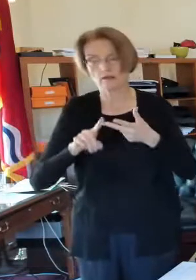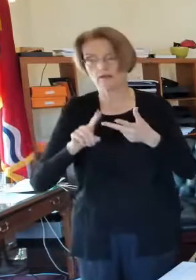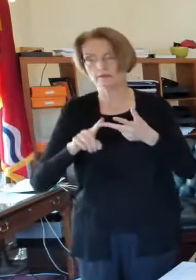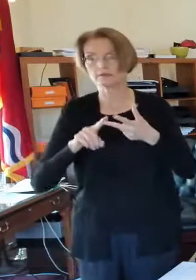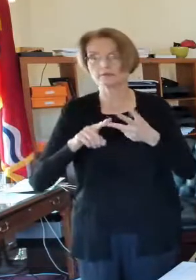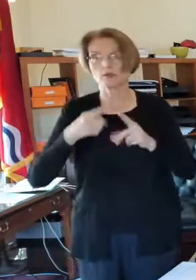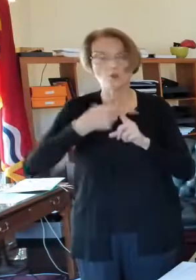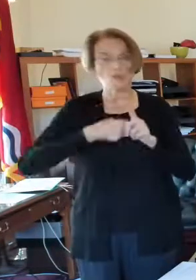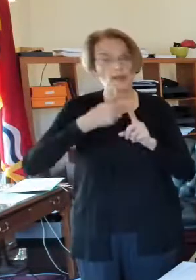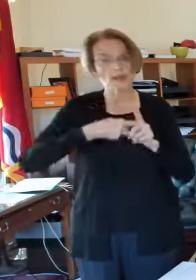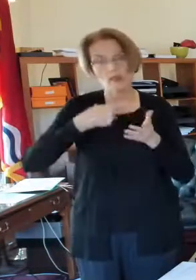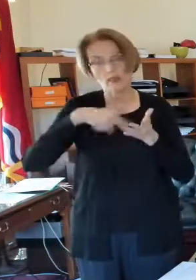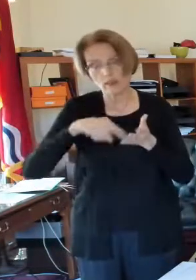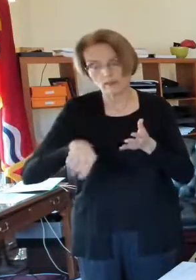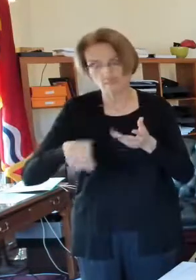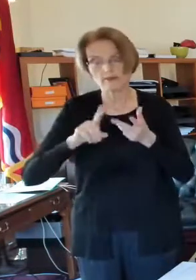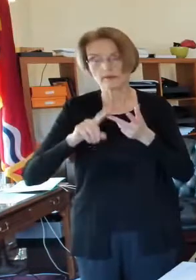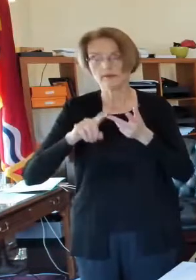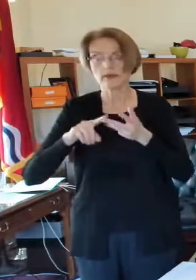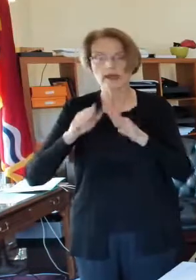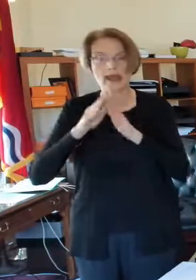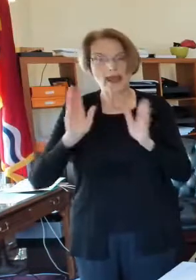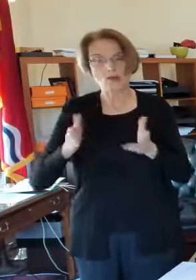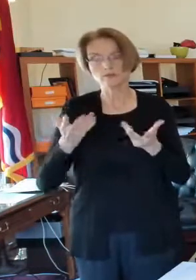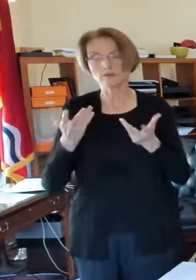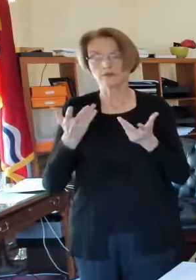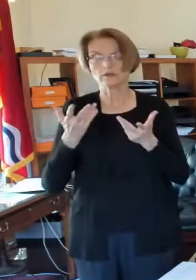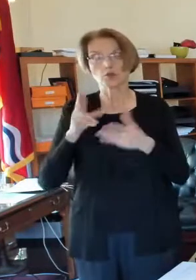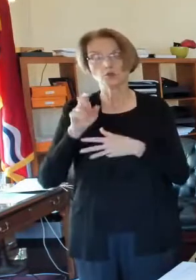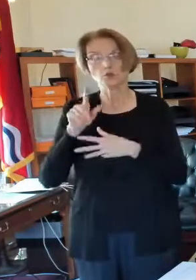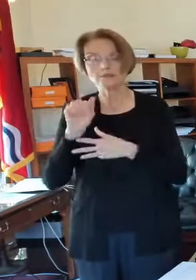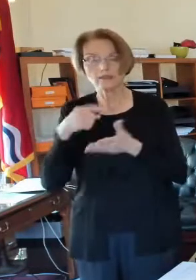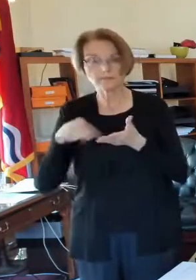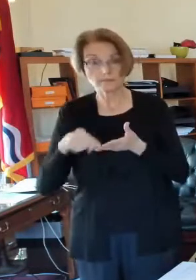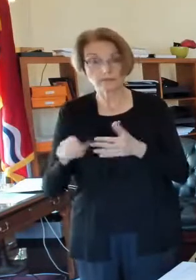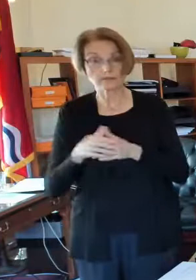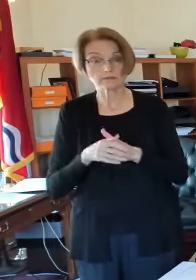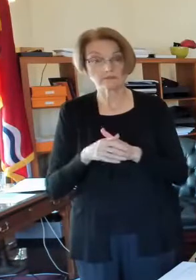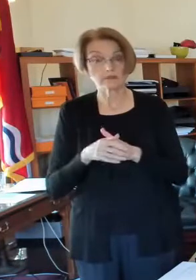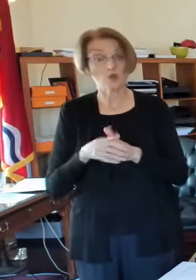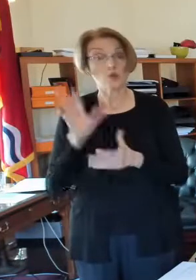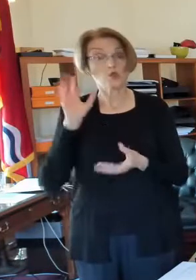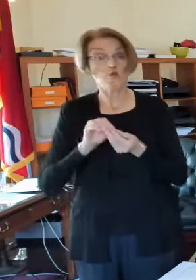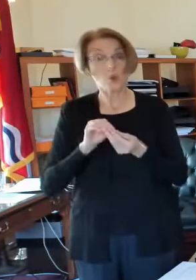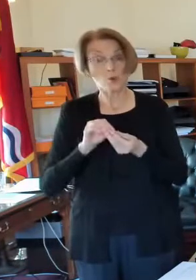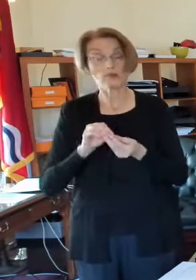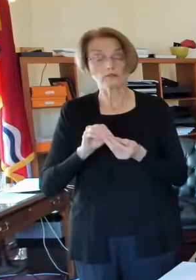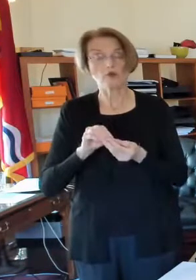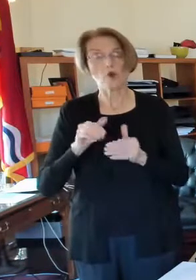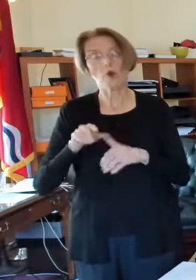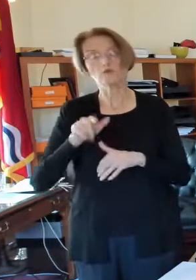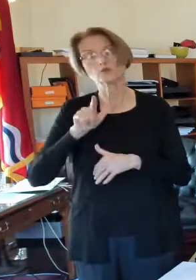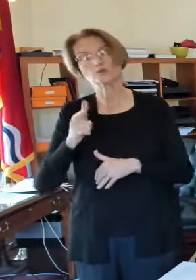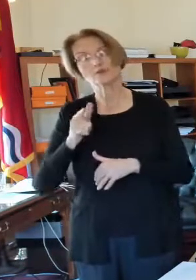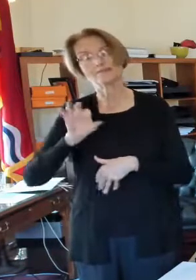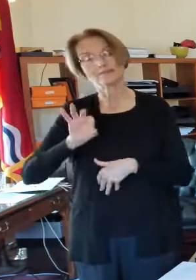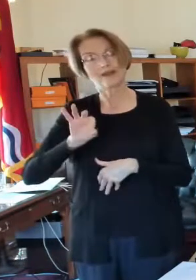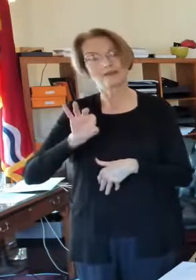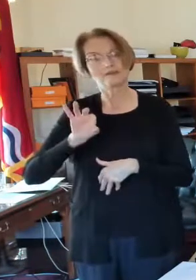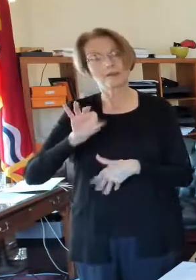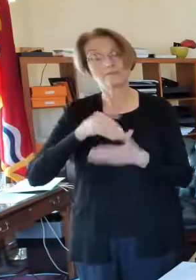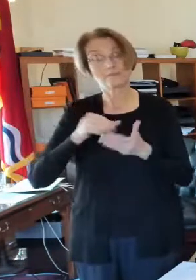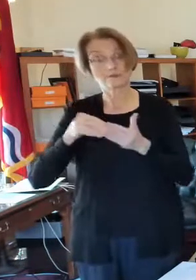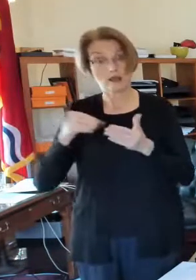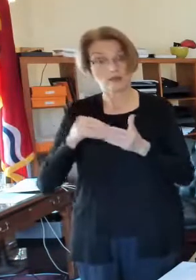permanent supportive housing, for utility assistance, it's over $20 million. So we're spending a lot of money to